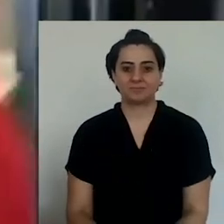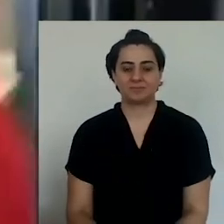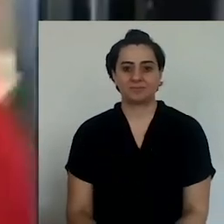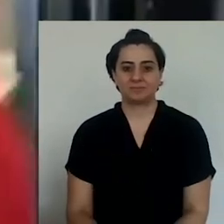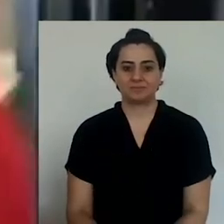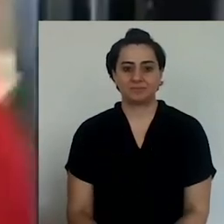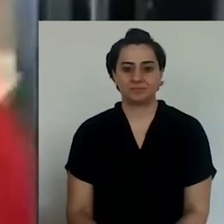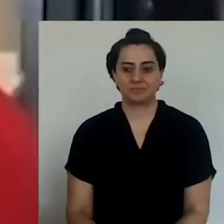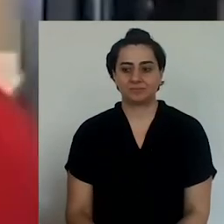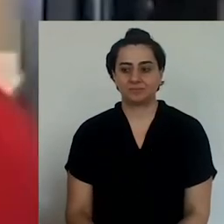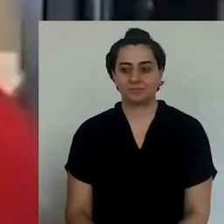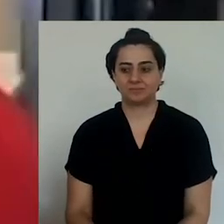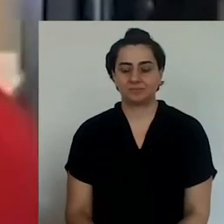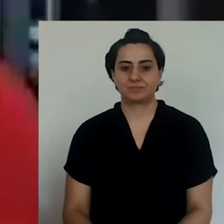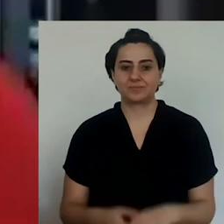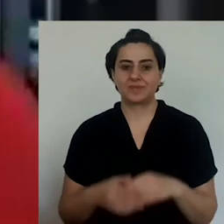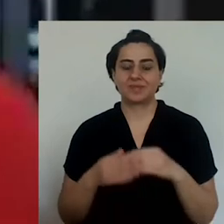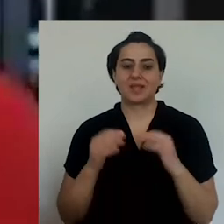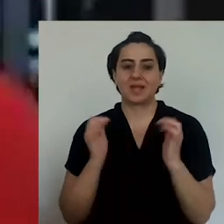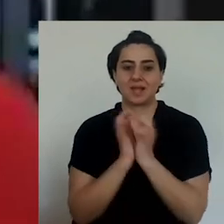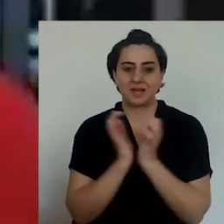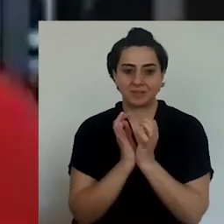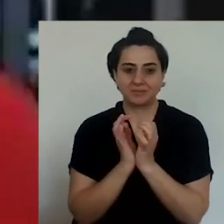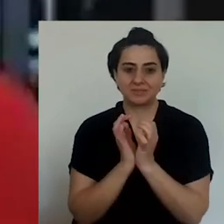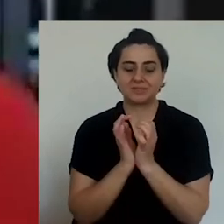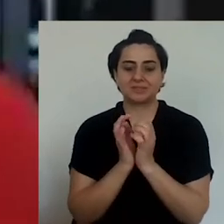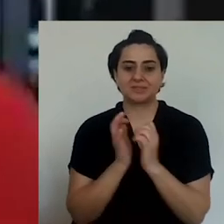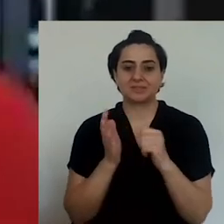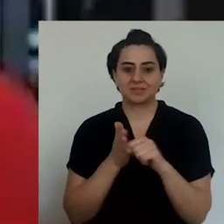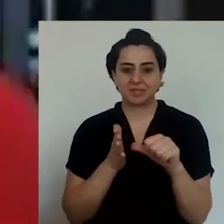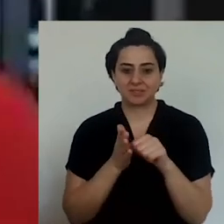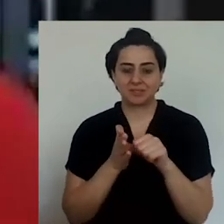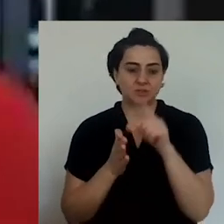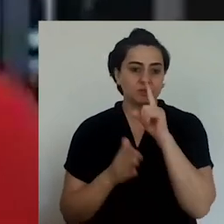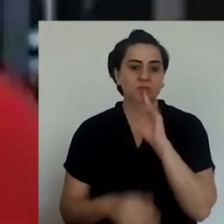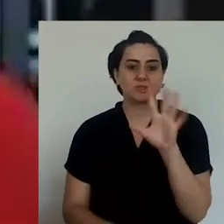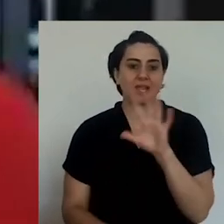He told me many things about our family's history.